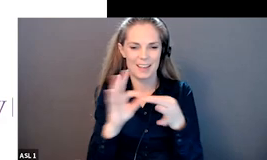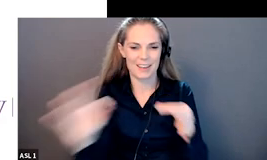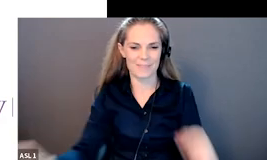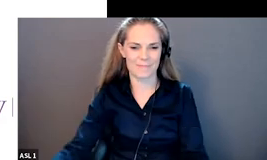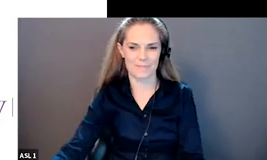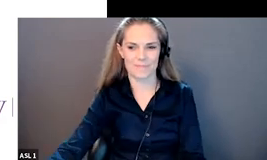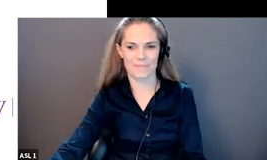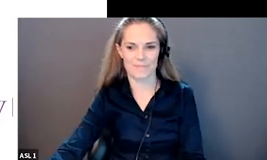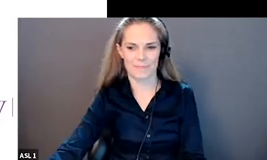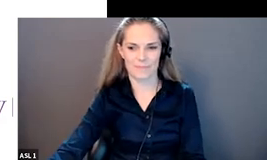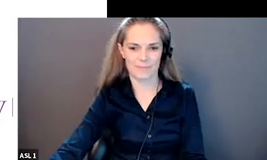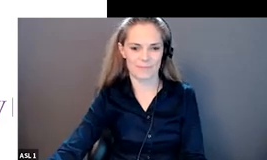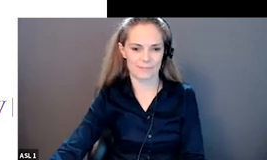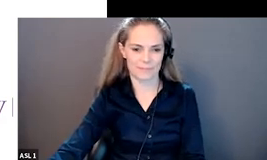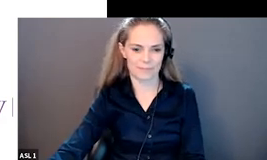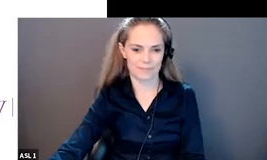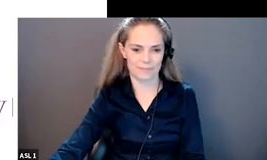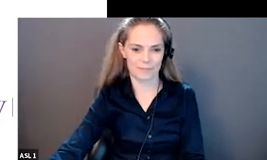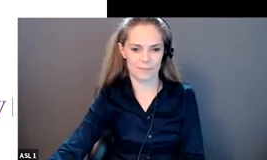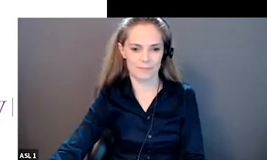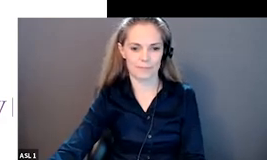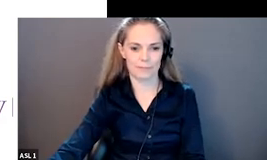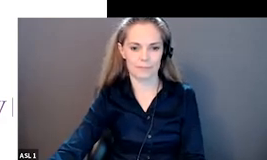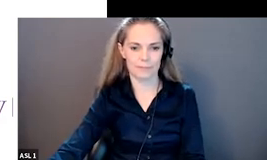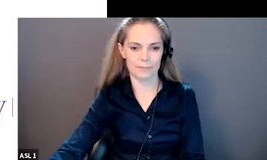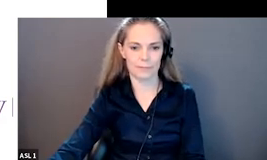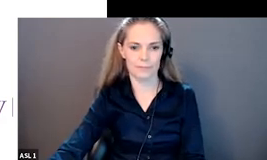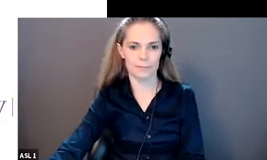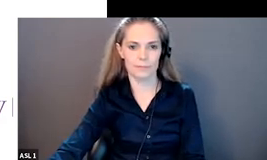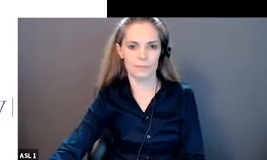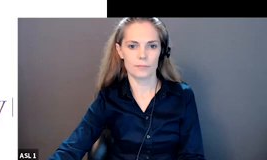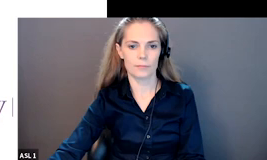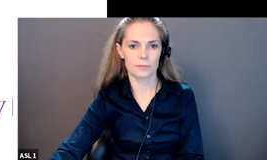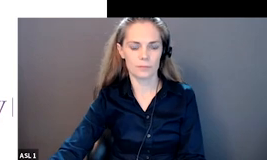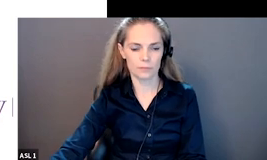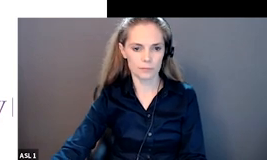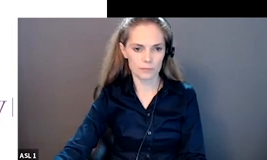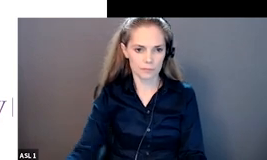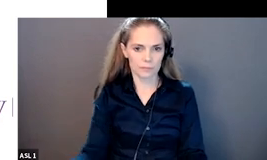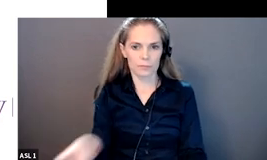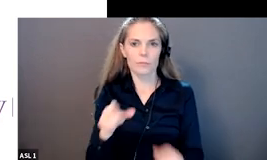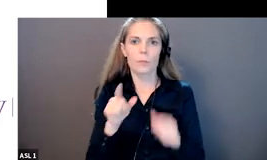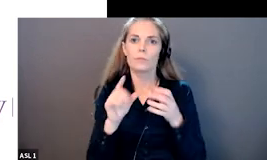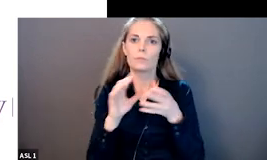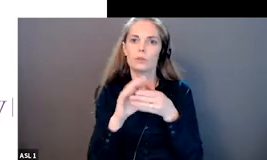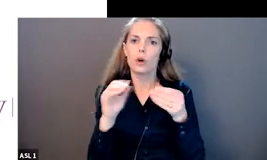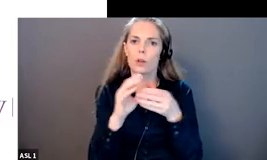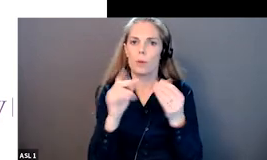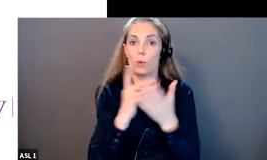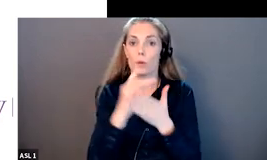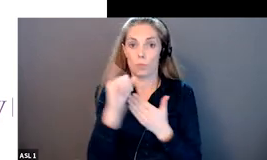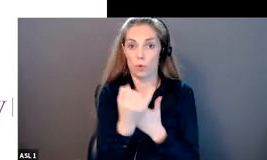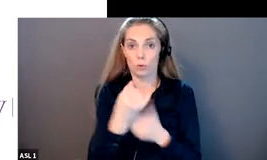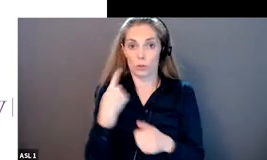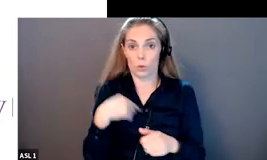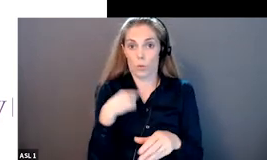we're talking today about a project that we've been involved with um that's called disability and livelihoods in canada